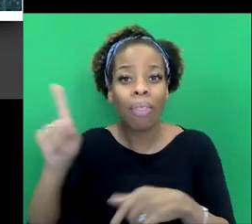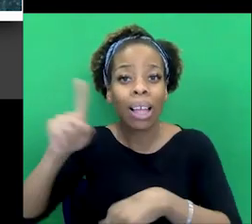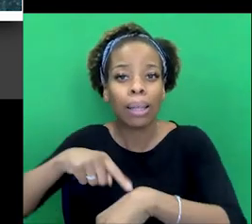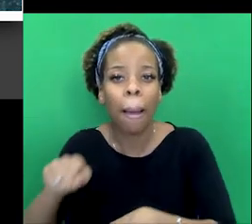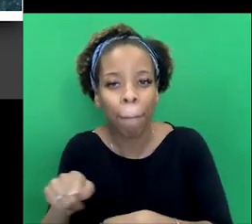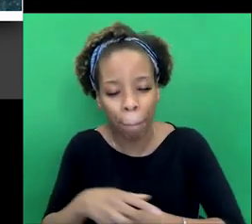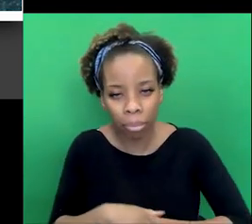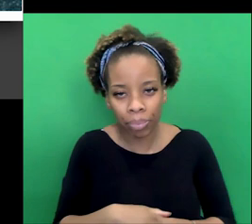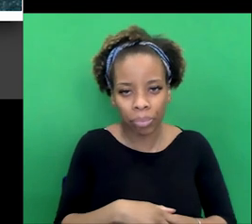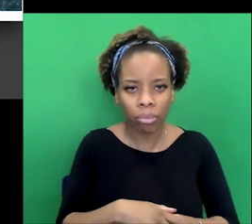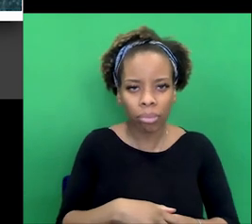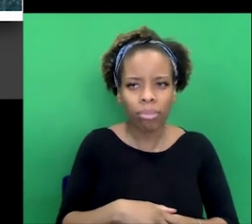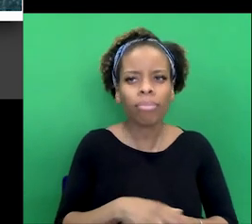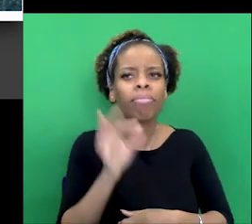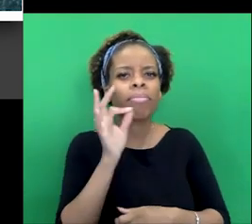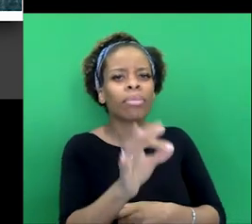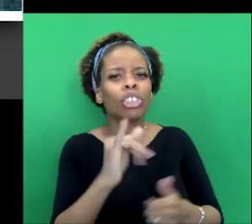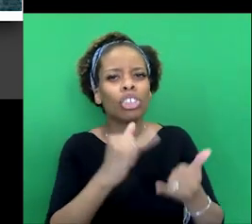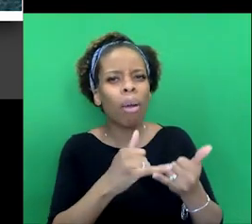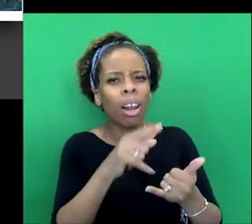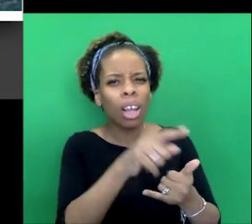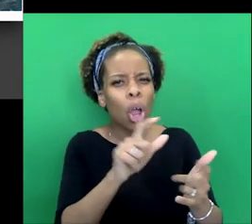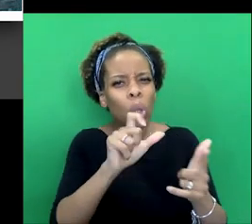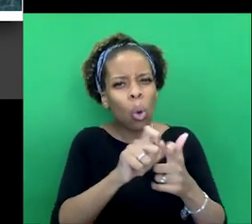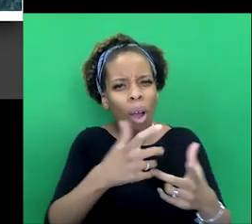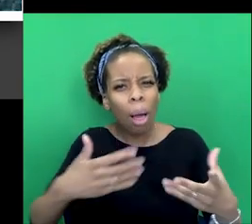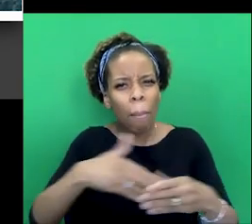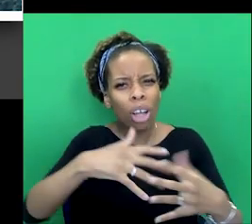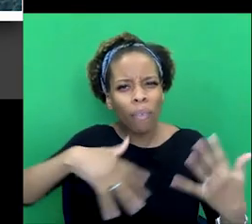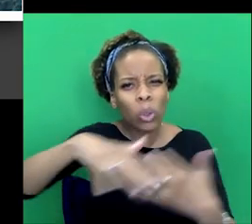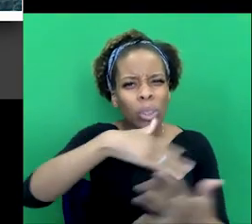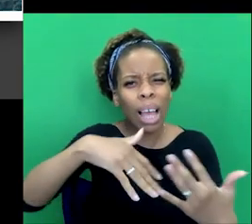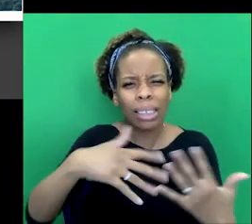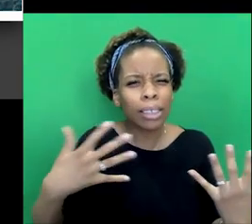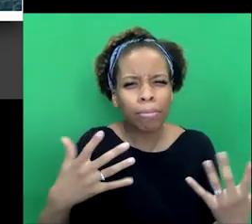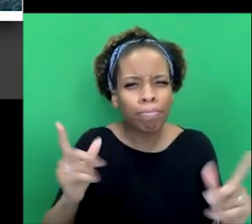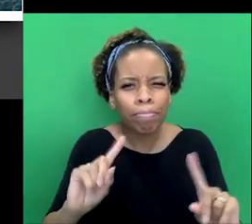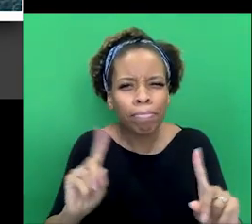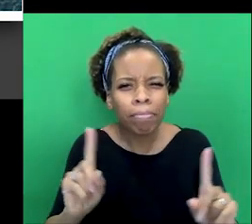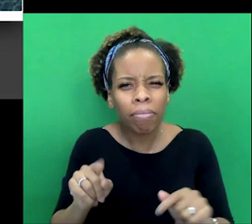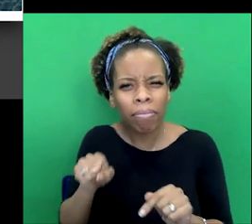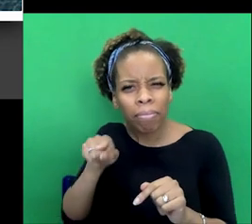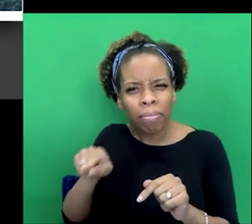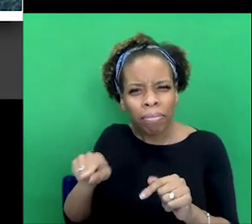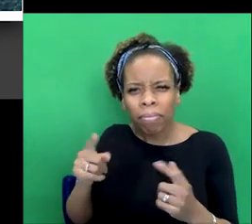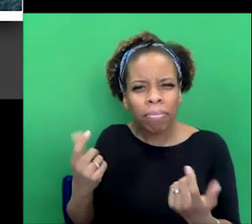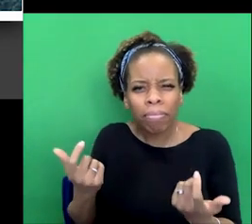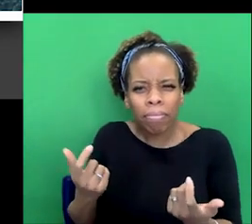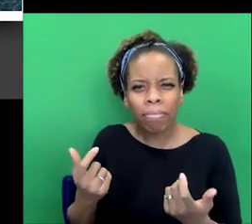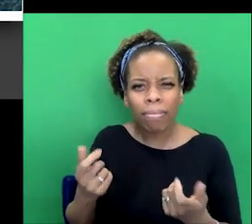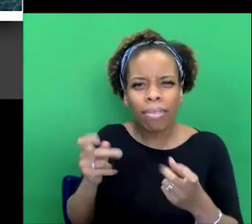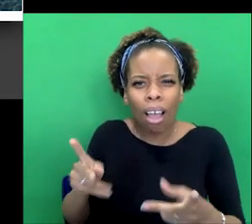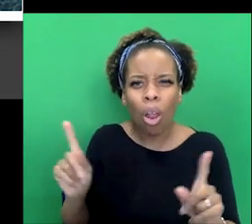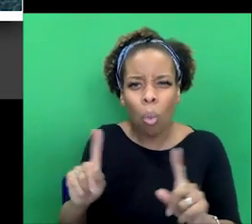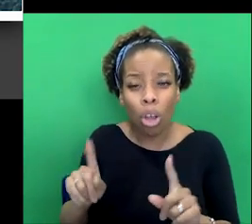And, Shrobani, what, what is Doyle's role in the culture, uh, at this point? Claire's mentioned that he was an inveterate letter writer. mean, his, his